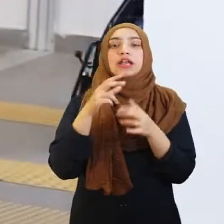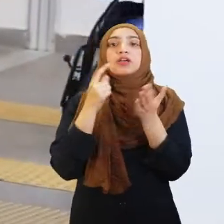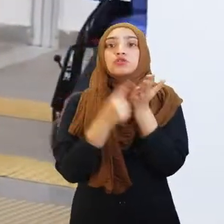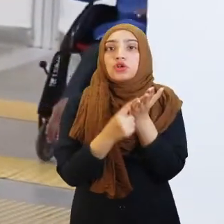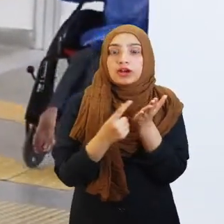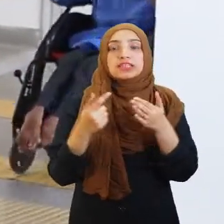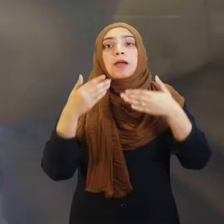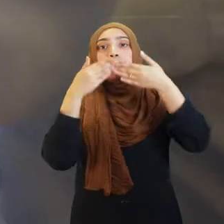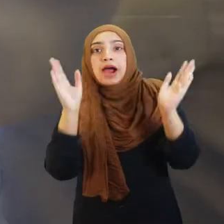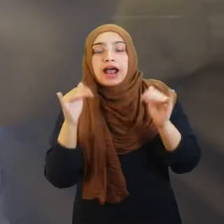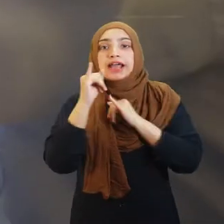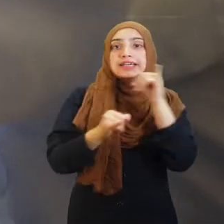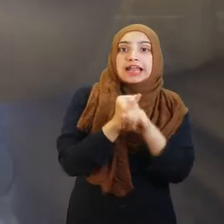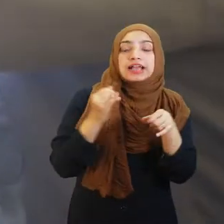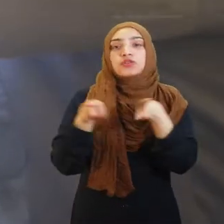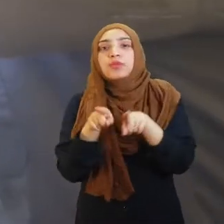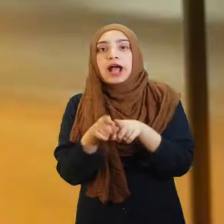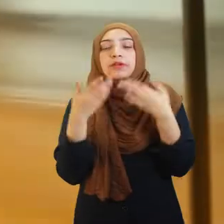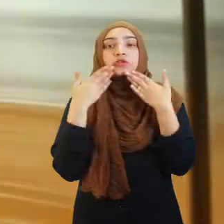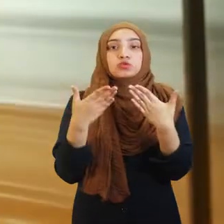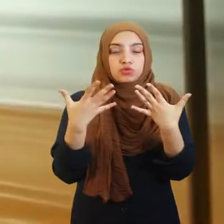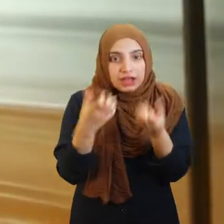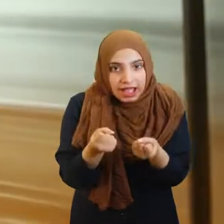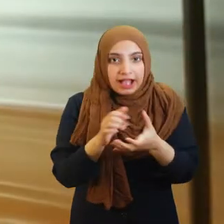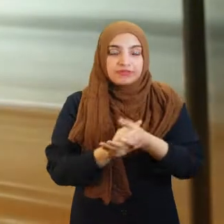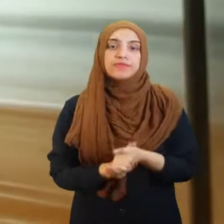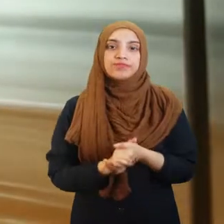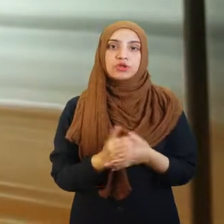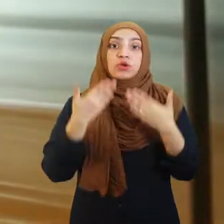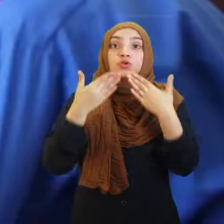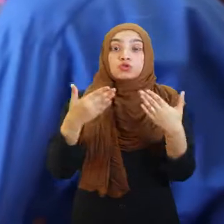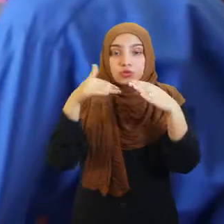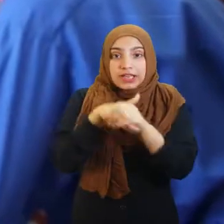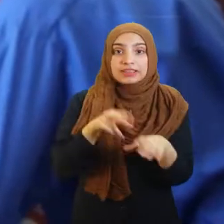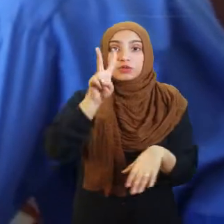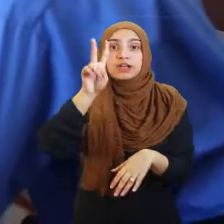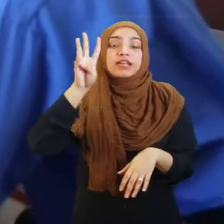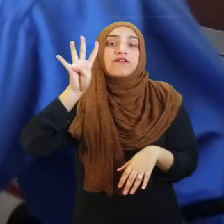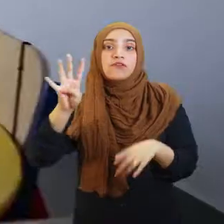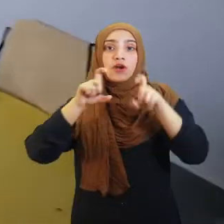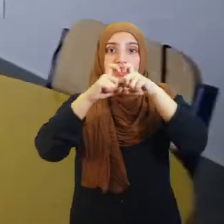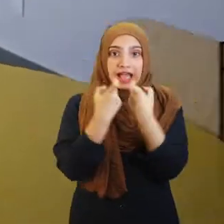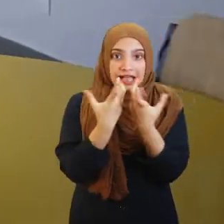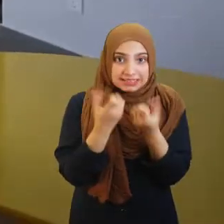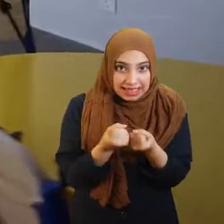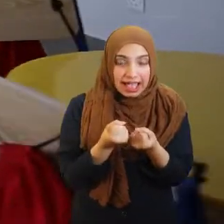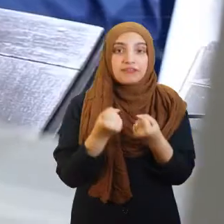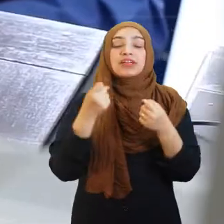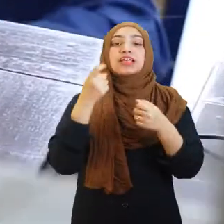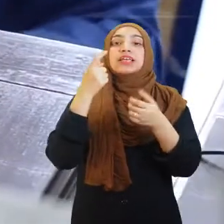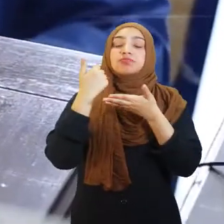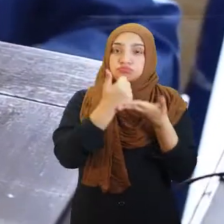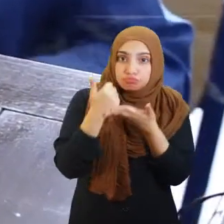universal standards of disability keeping in view the mobility needs of children. The school consists of 24 classrooms,